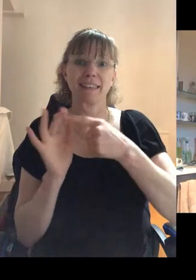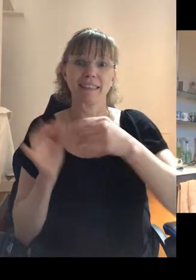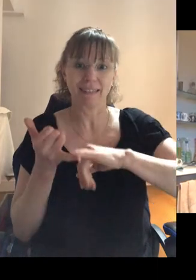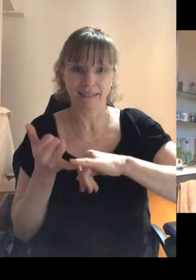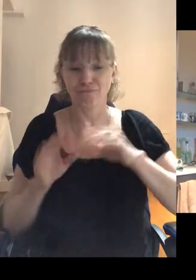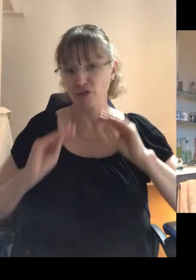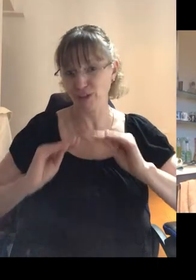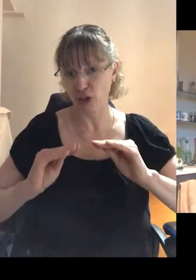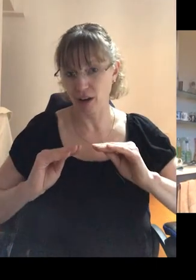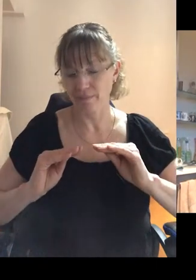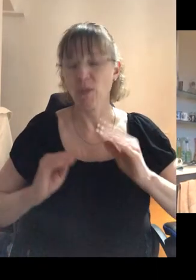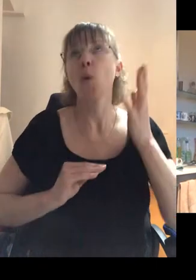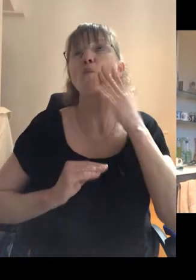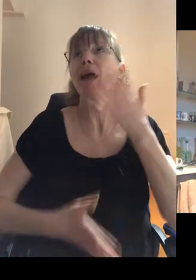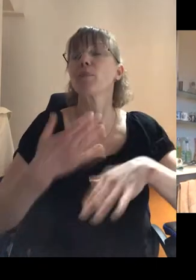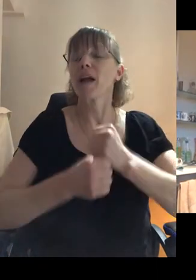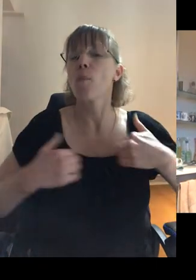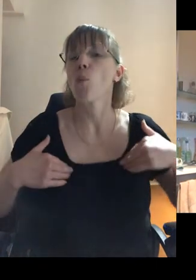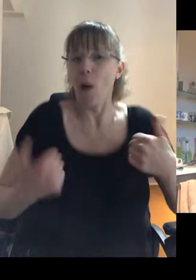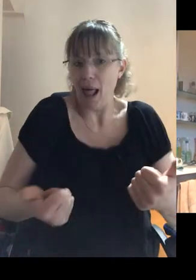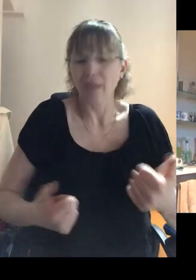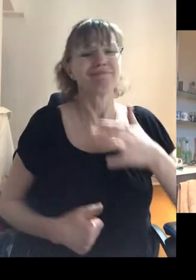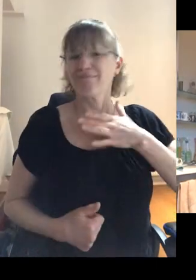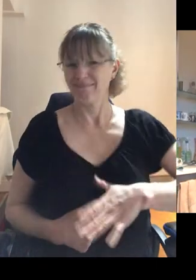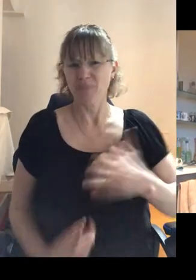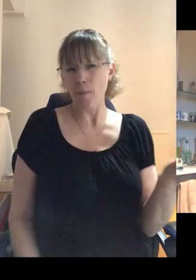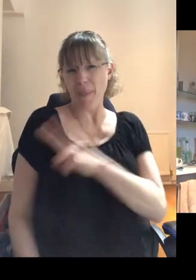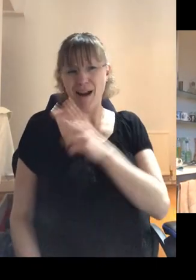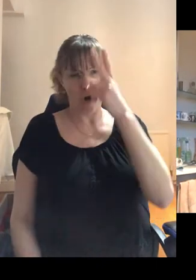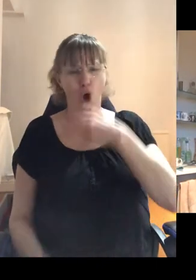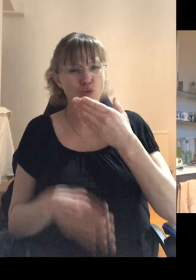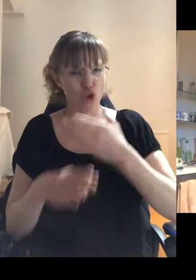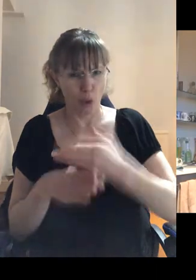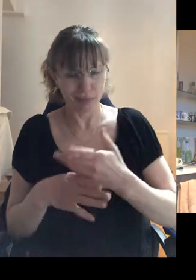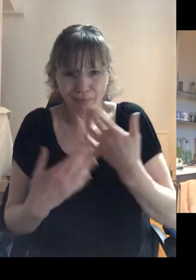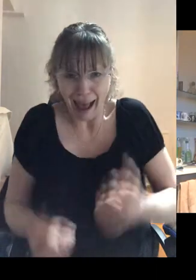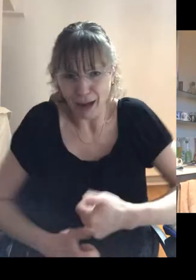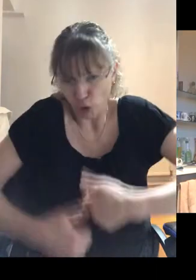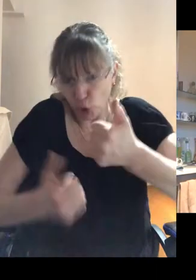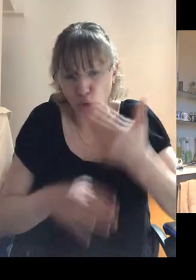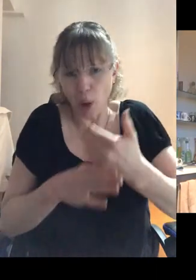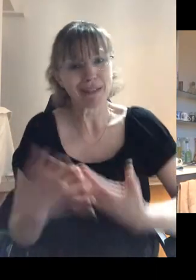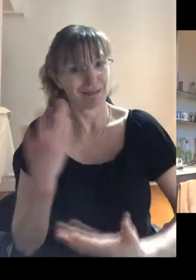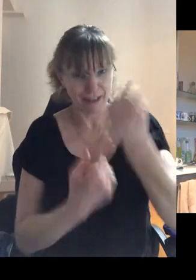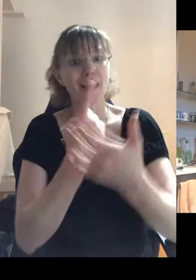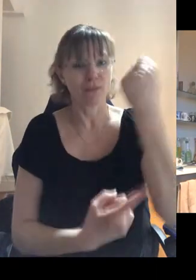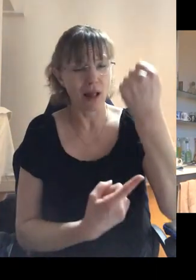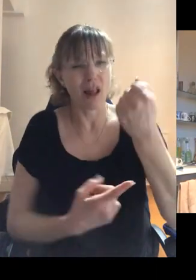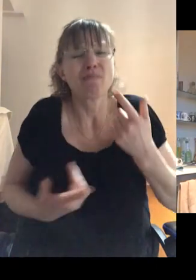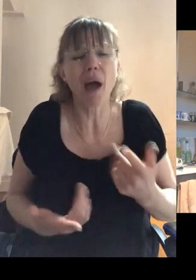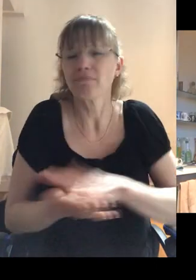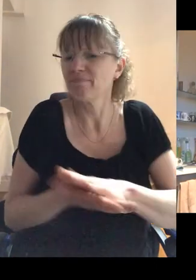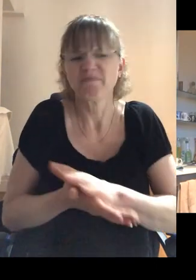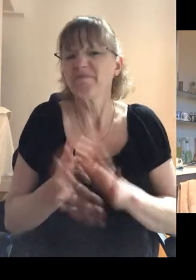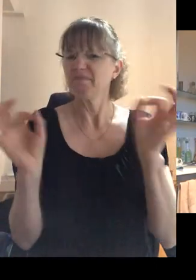once I got well, I didn't want to go back to my old job. I had a great job in the film industry. I was very successful, but it